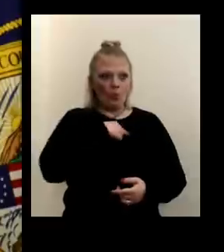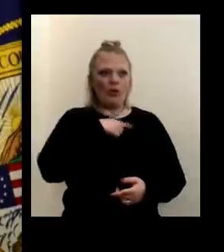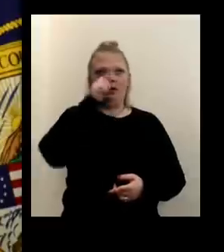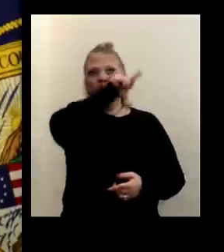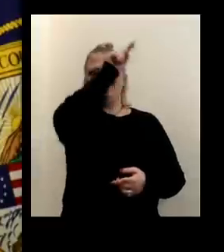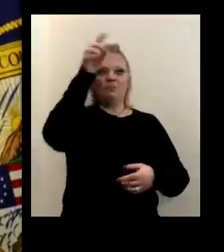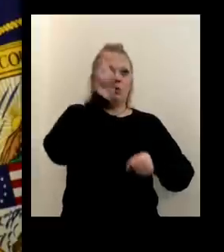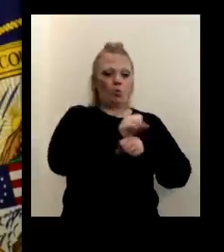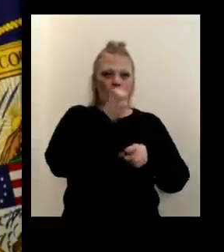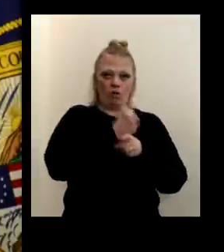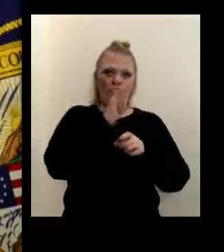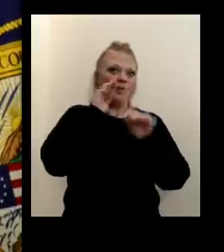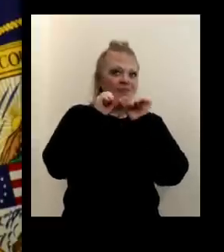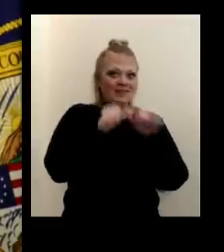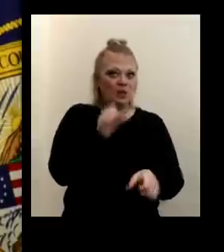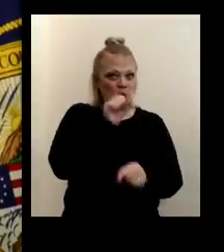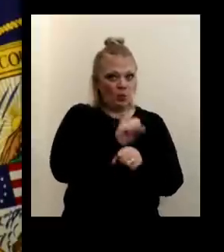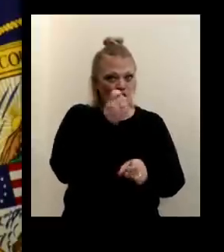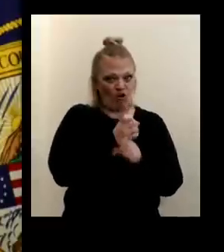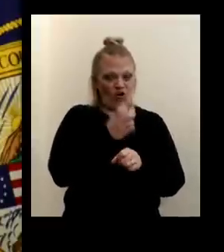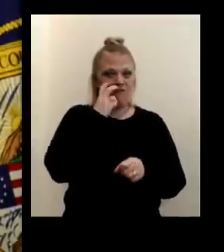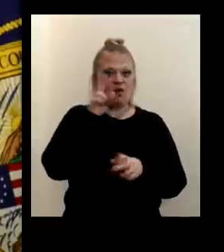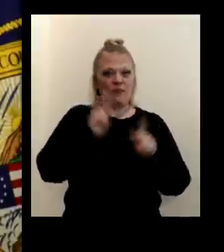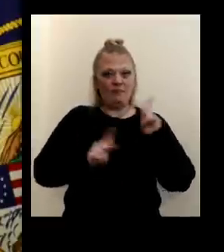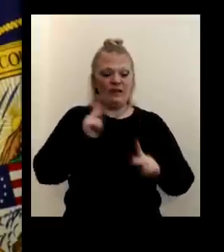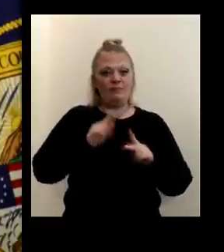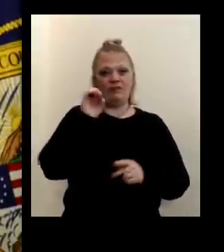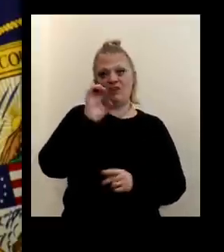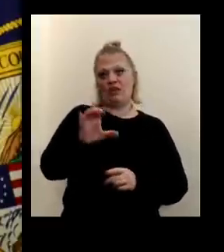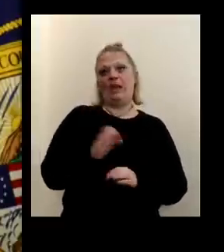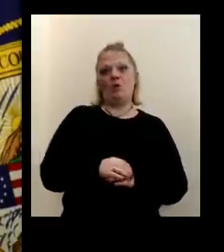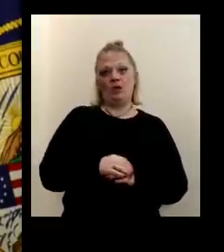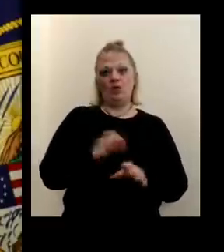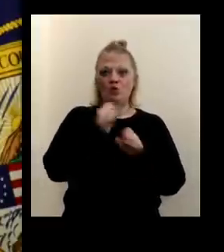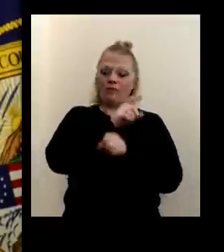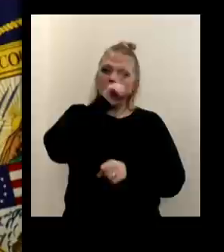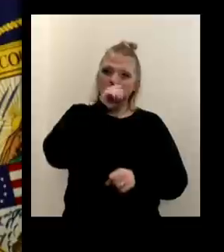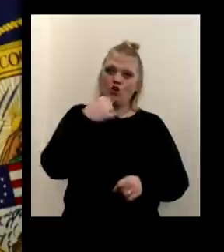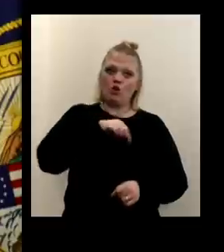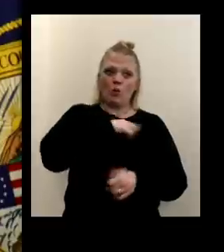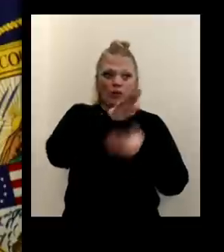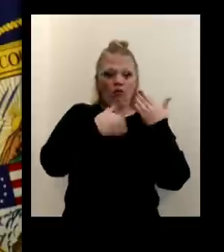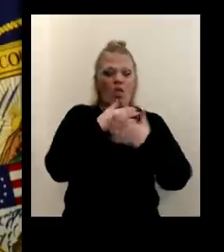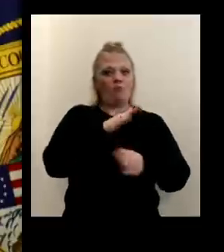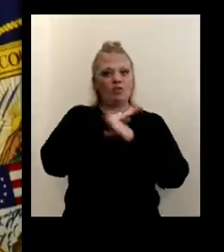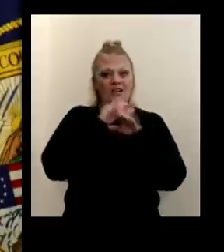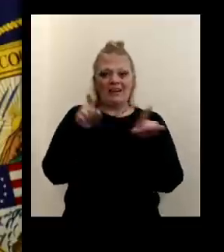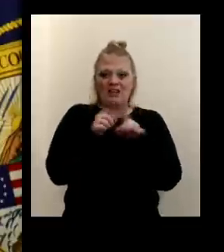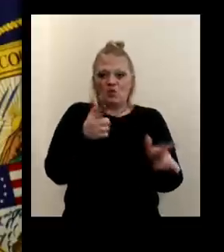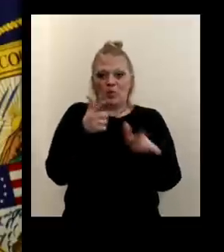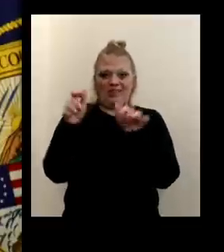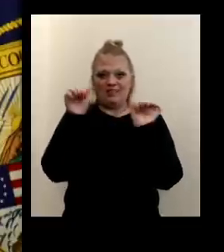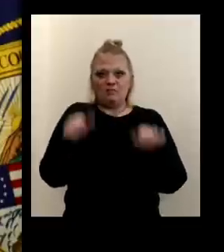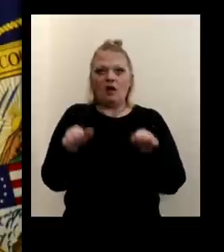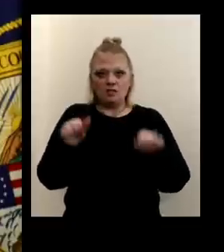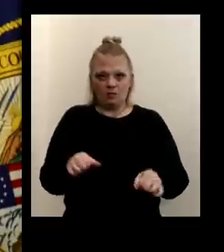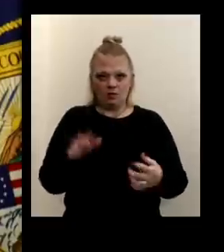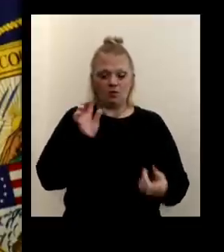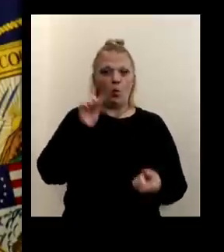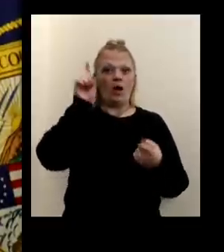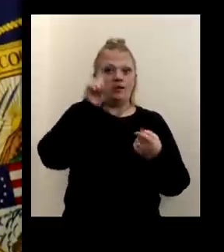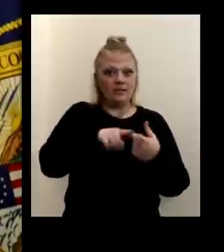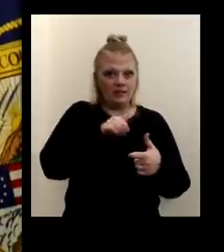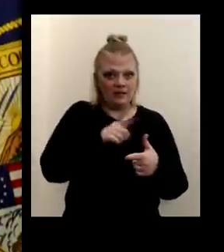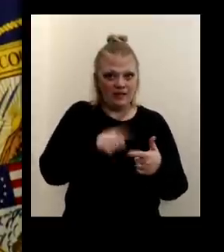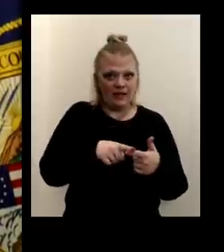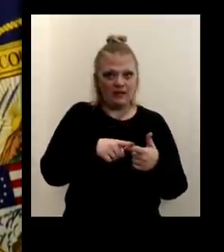hard and we're going to continue to work hard on behalf of the people of Erie County to ensure that we are all protected as quickly as possible. Until then,